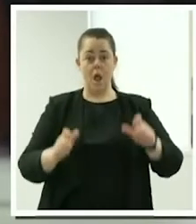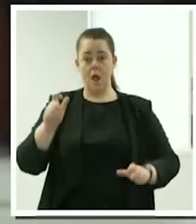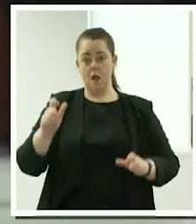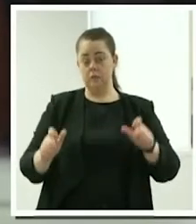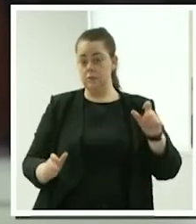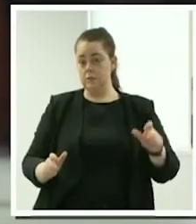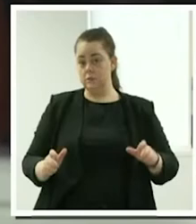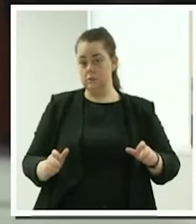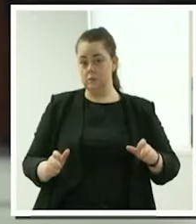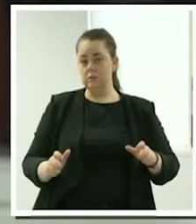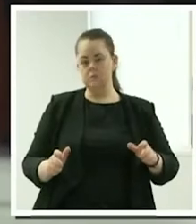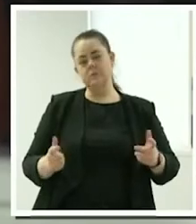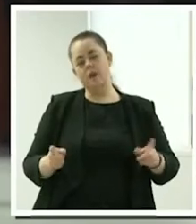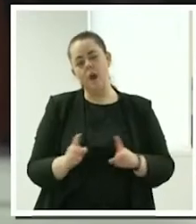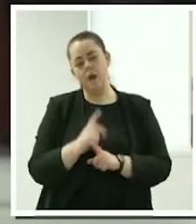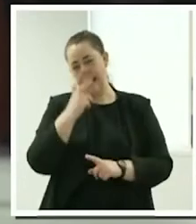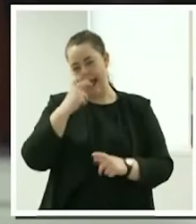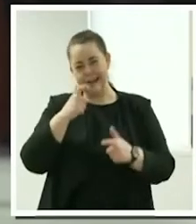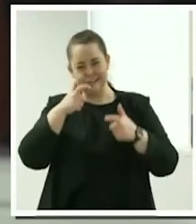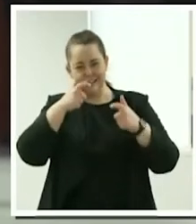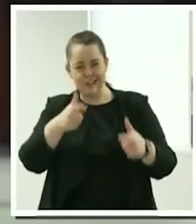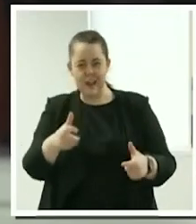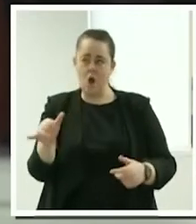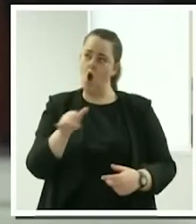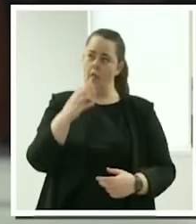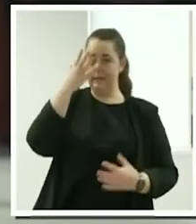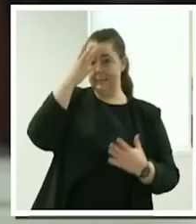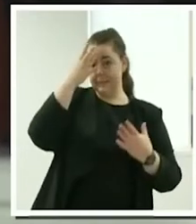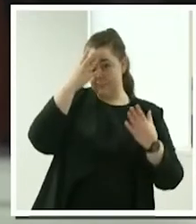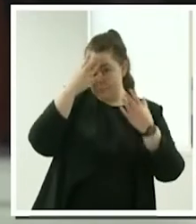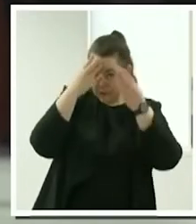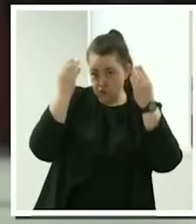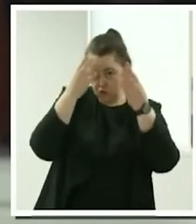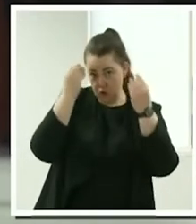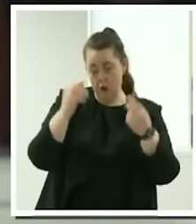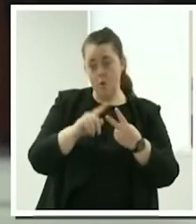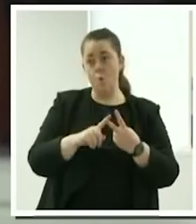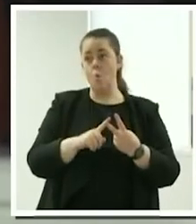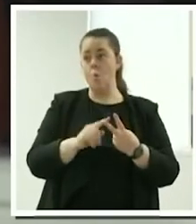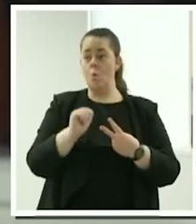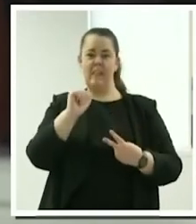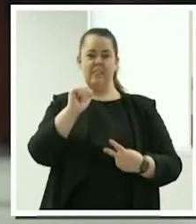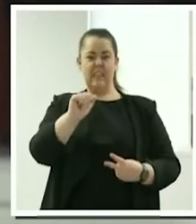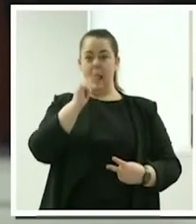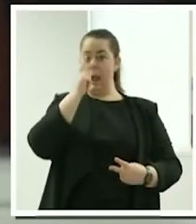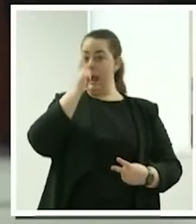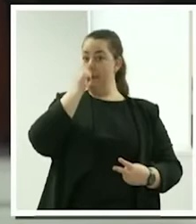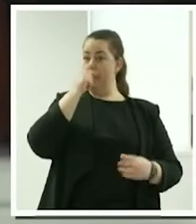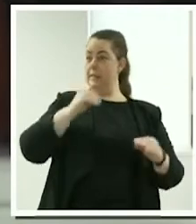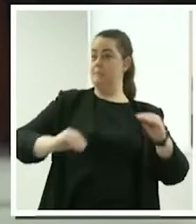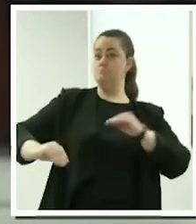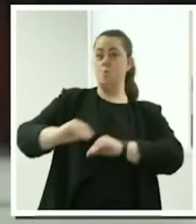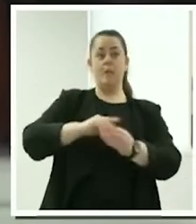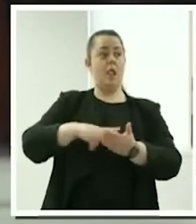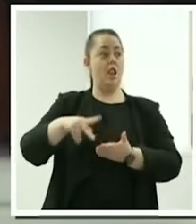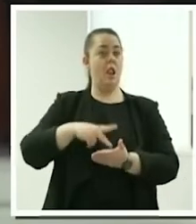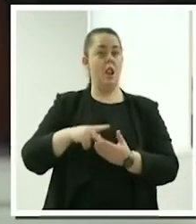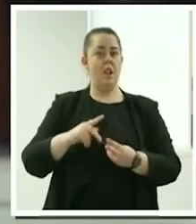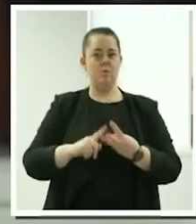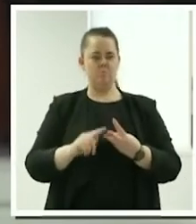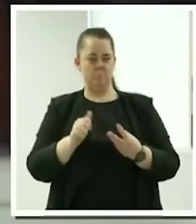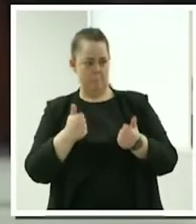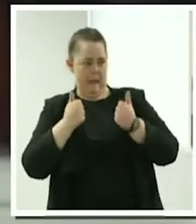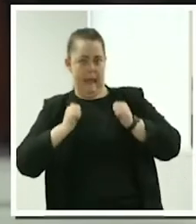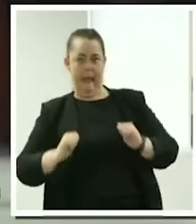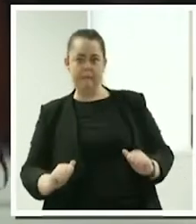with aged care like it's dementia or their ability or their behaviours, I've